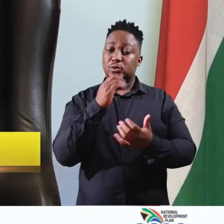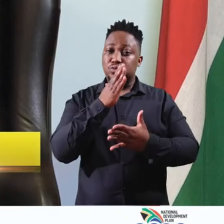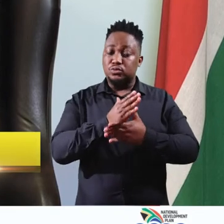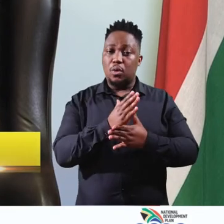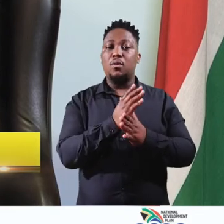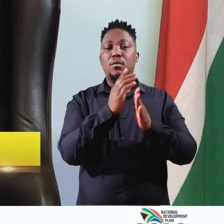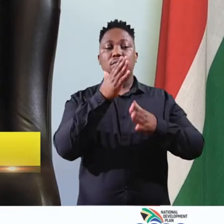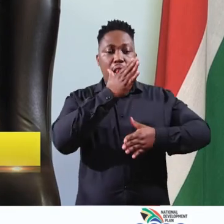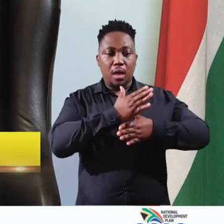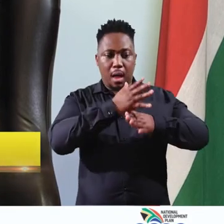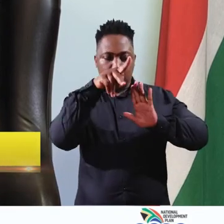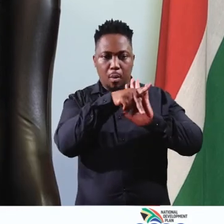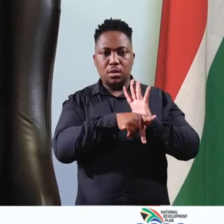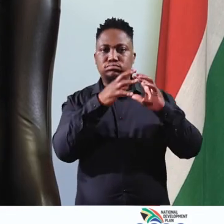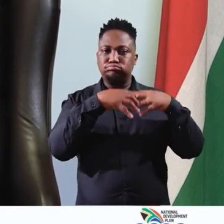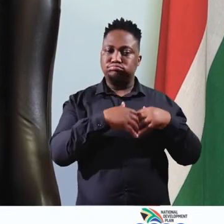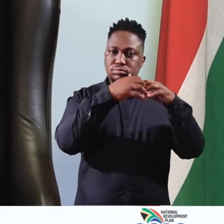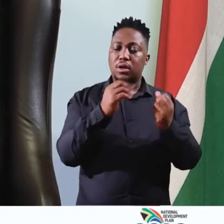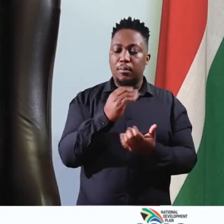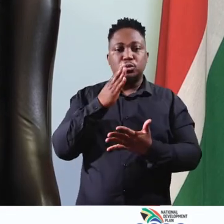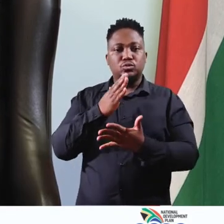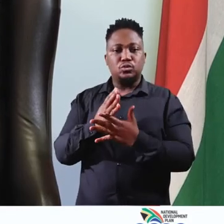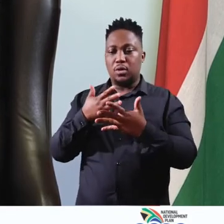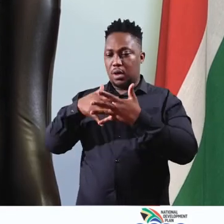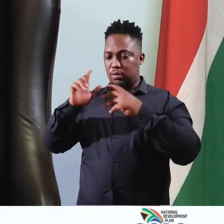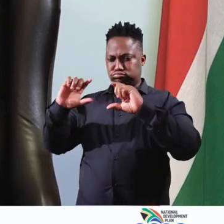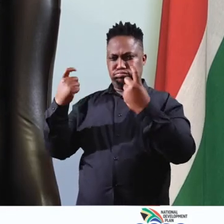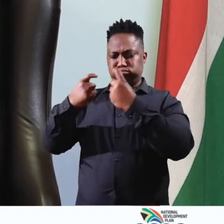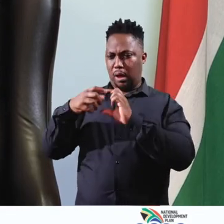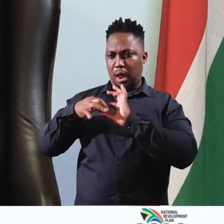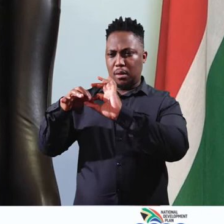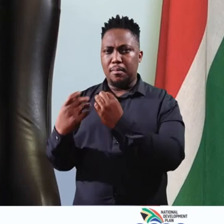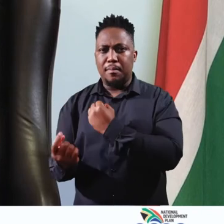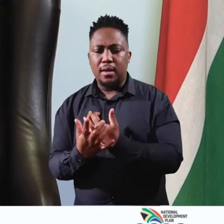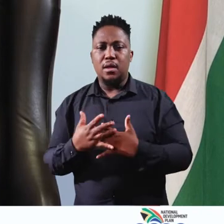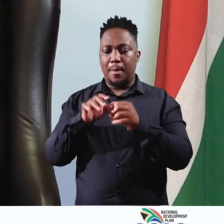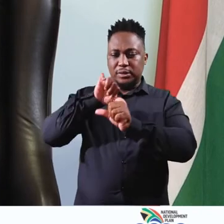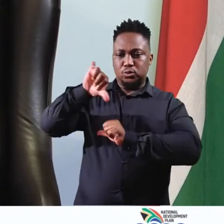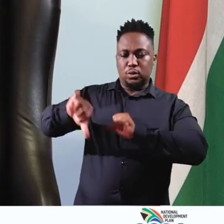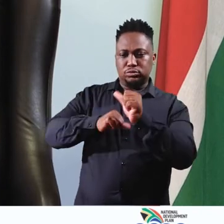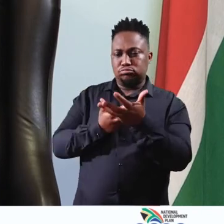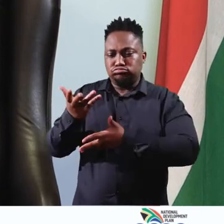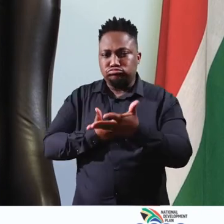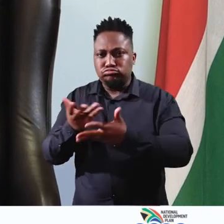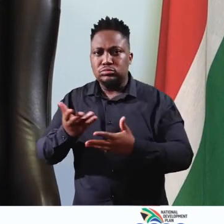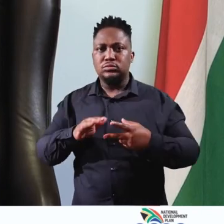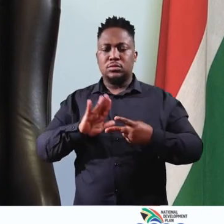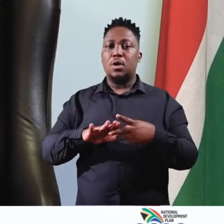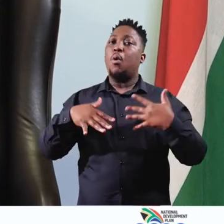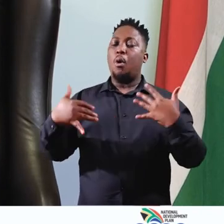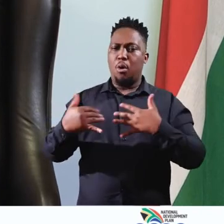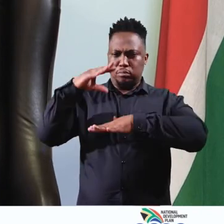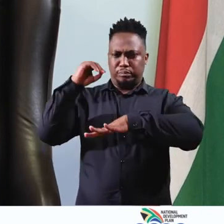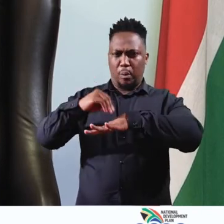to establish labour policy and deal with industrial relations at different levels. Whether it's at social dialogue